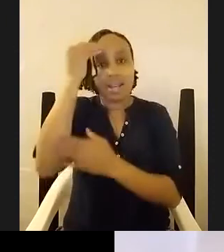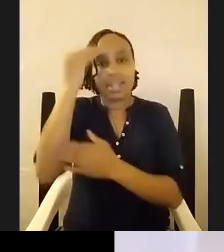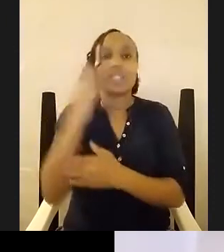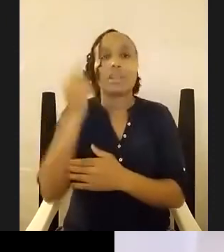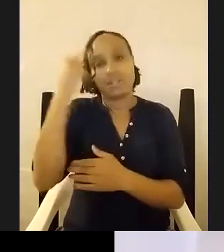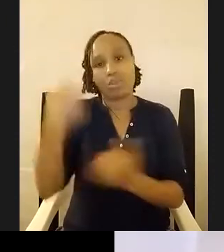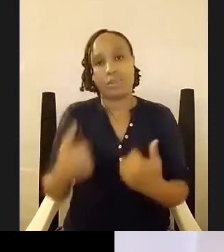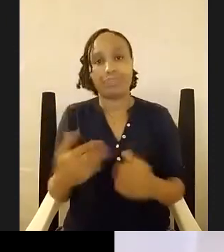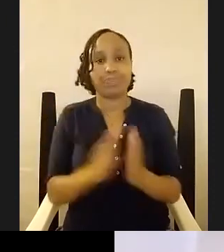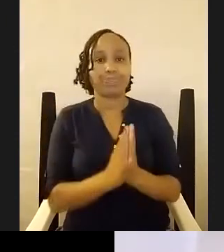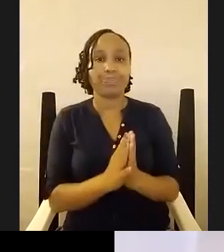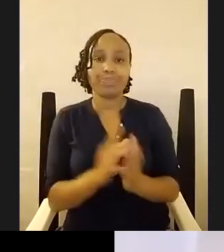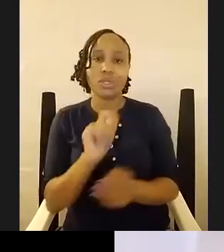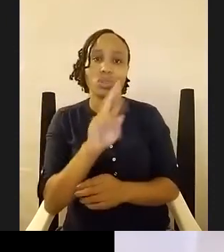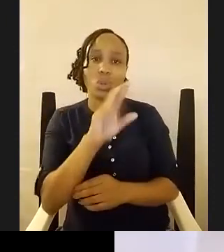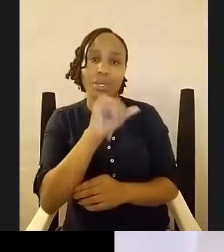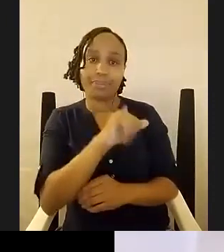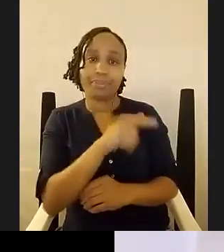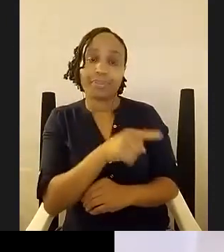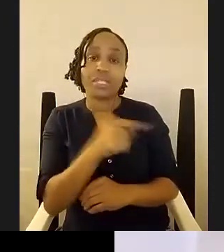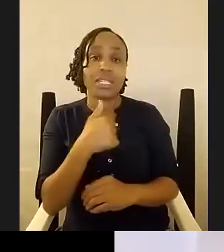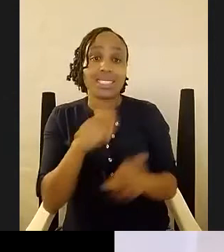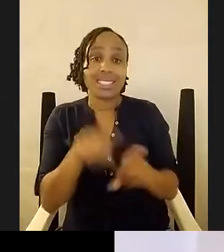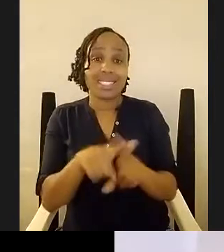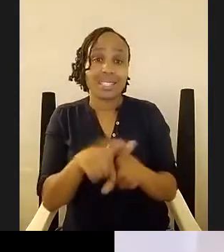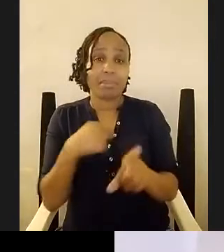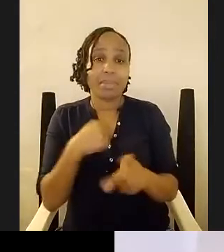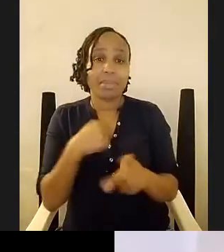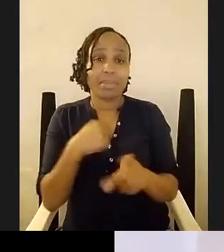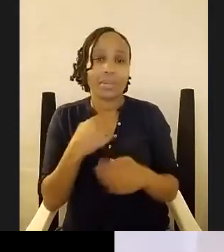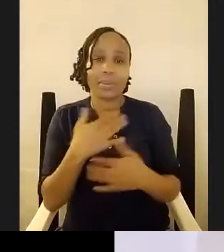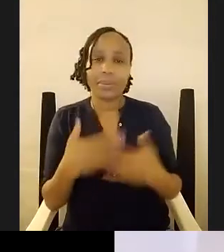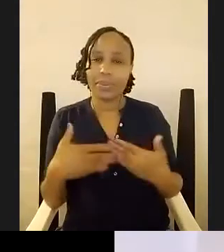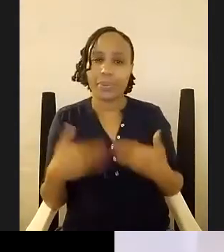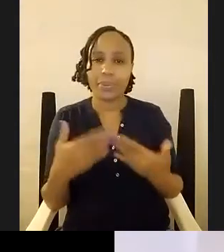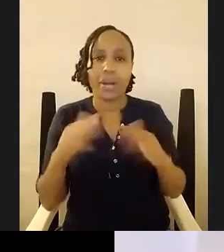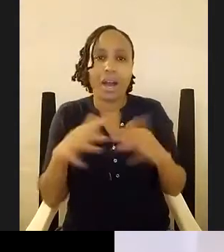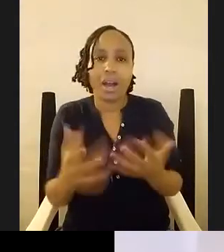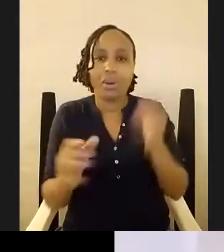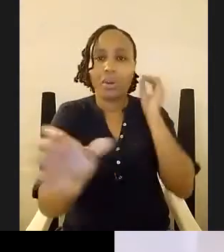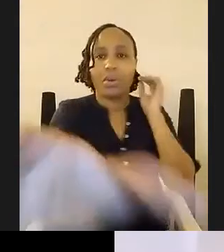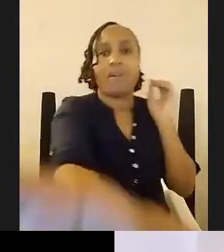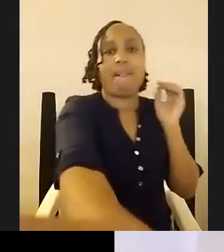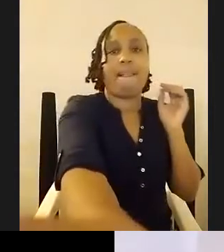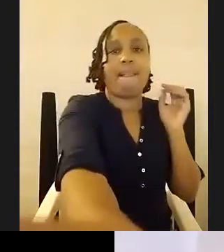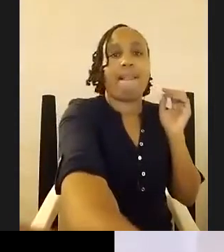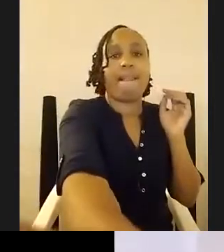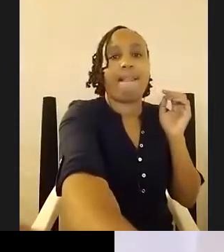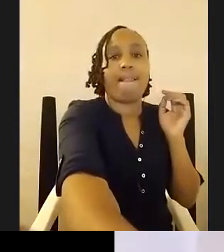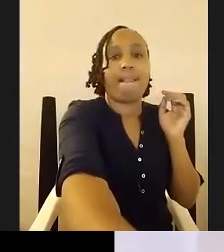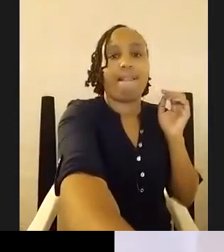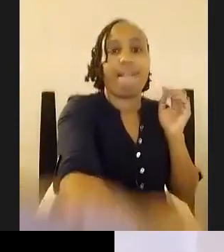the things that i've also been very fascinated by it's just how how much um how much of press this